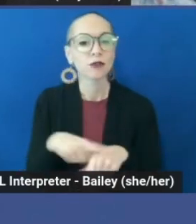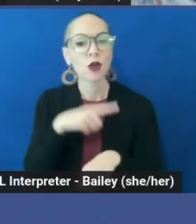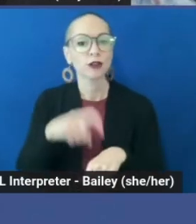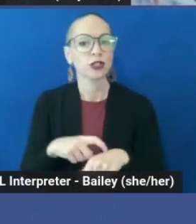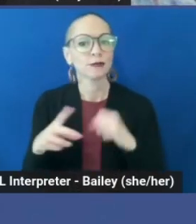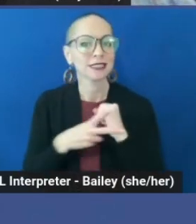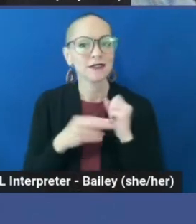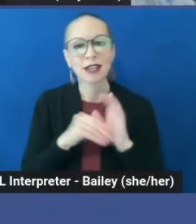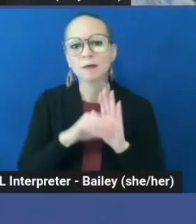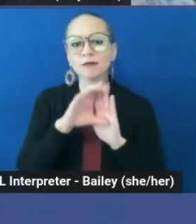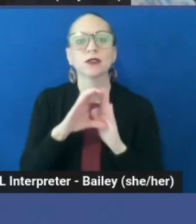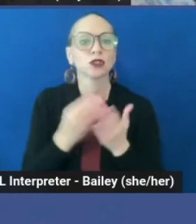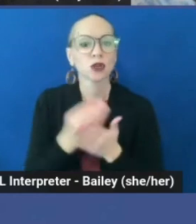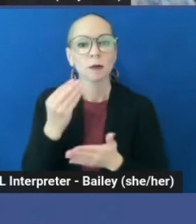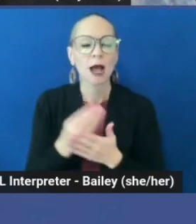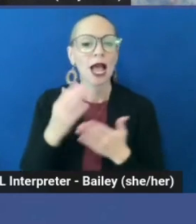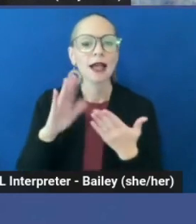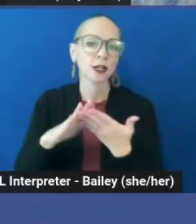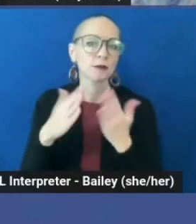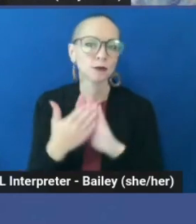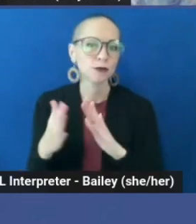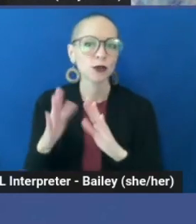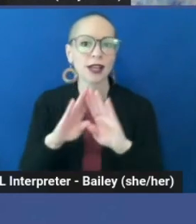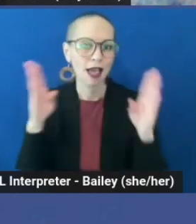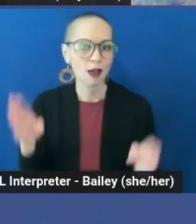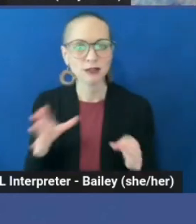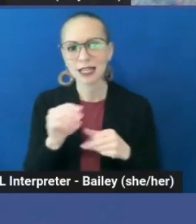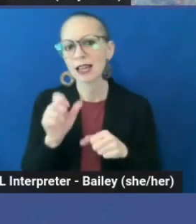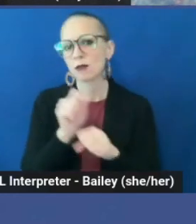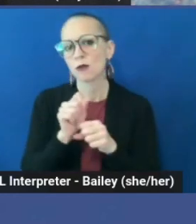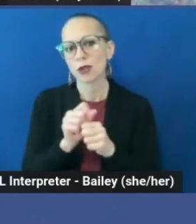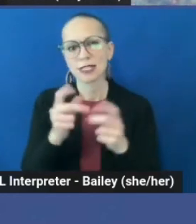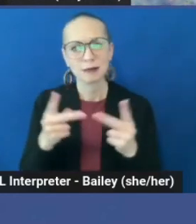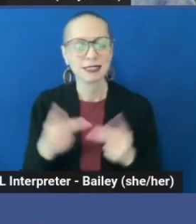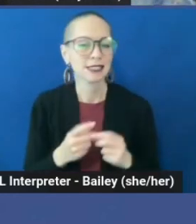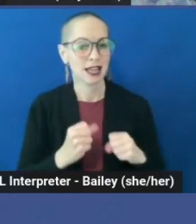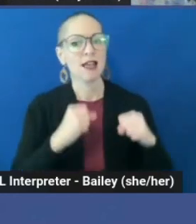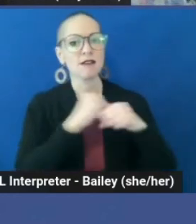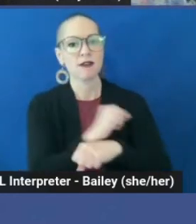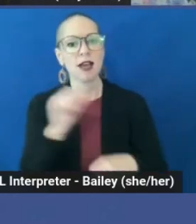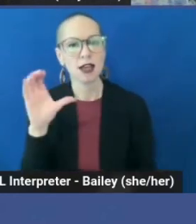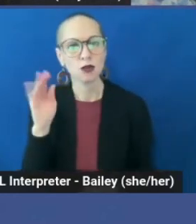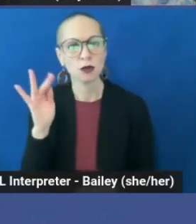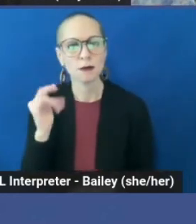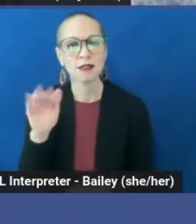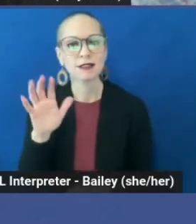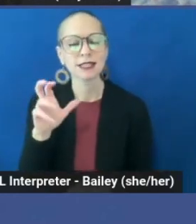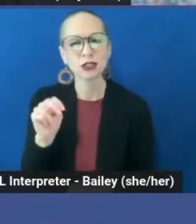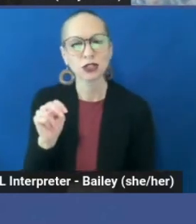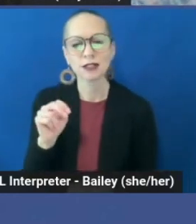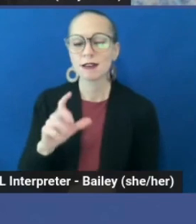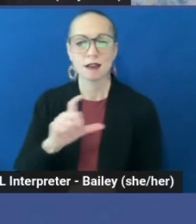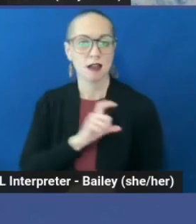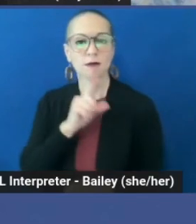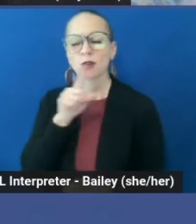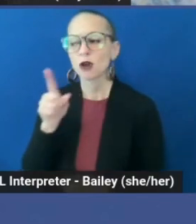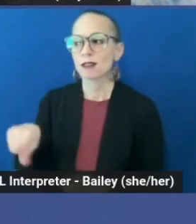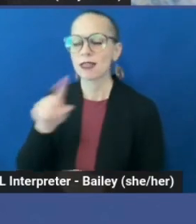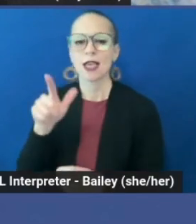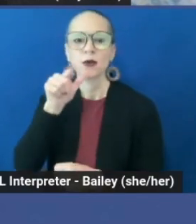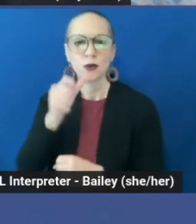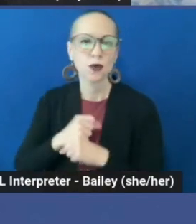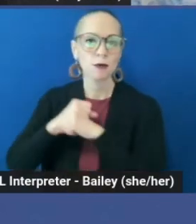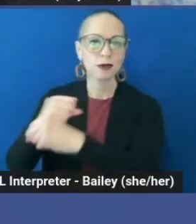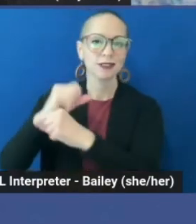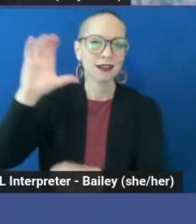saving up to buy communal housing or working spaces. Fight criminalization. Cops are the protectors of the capitalist